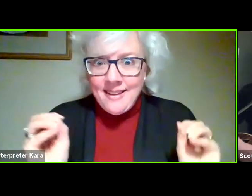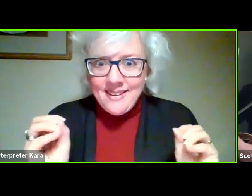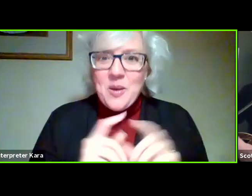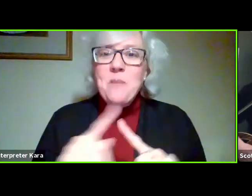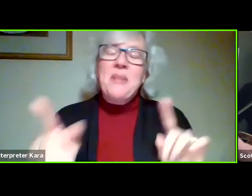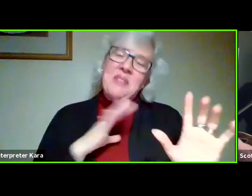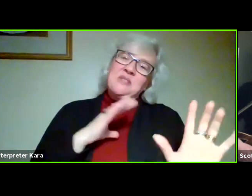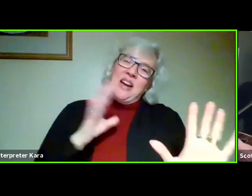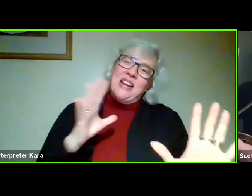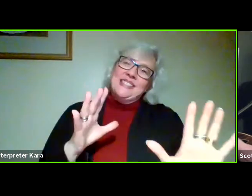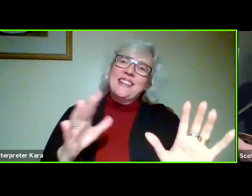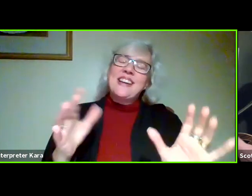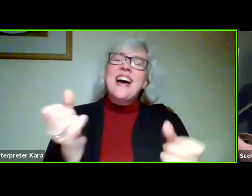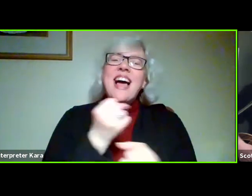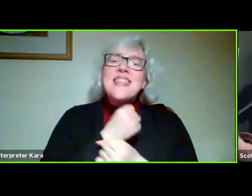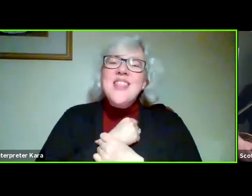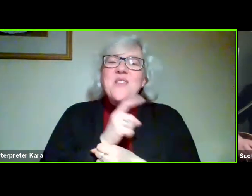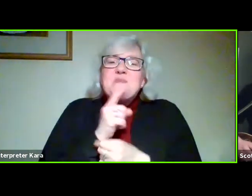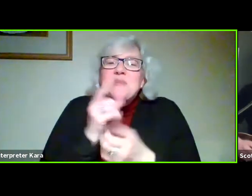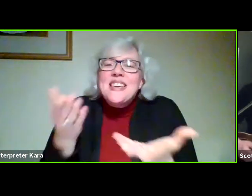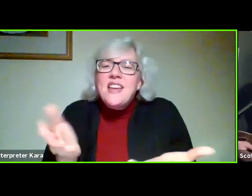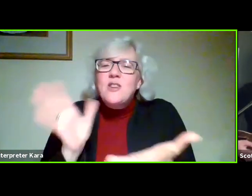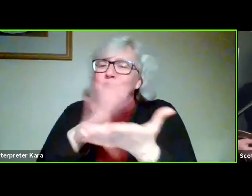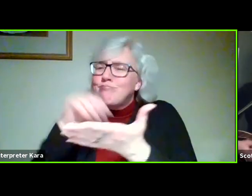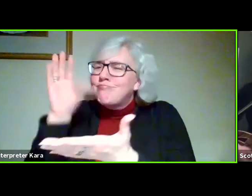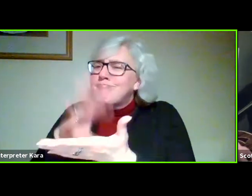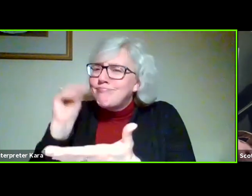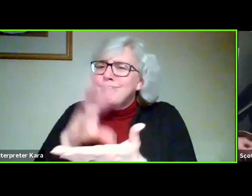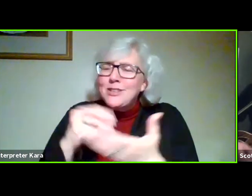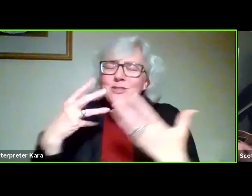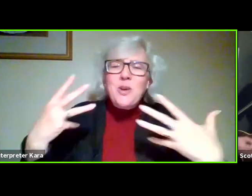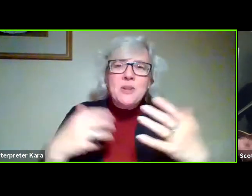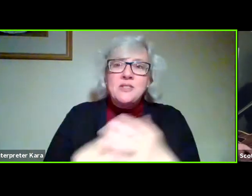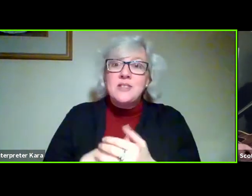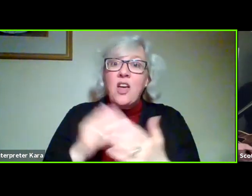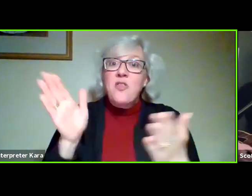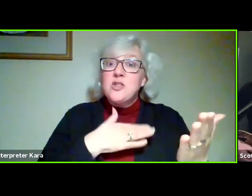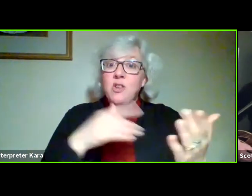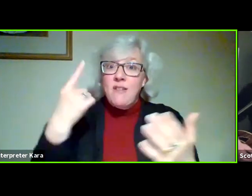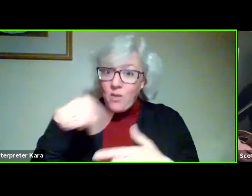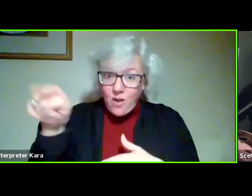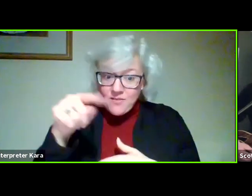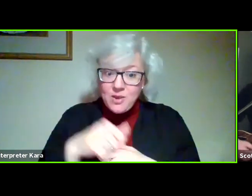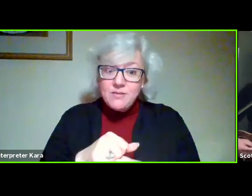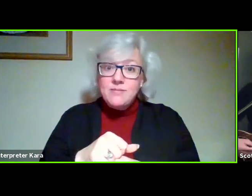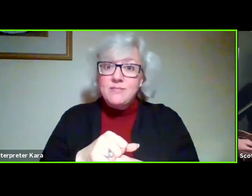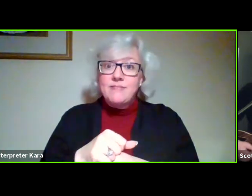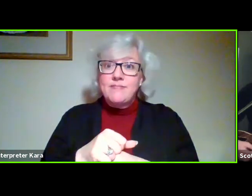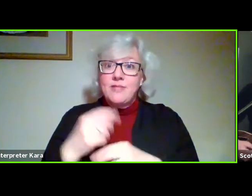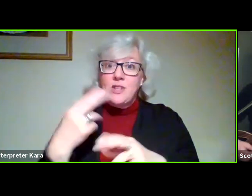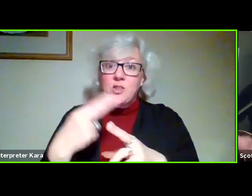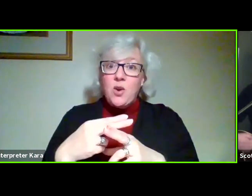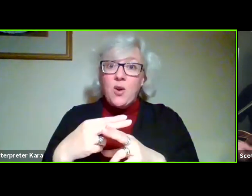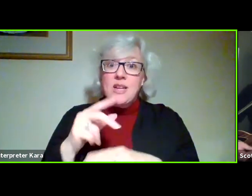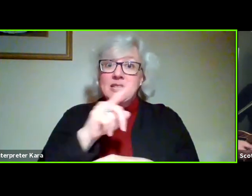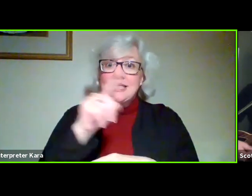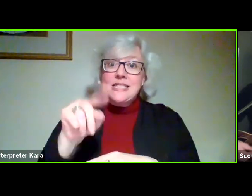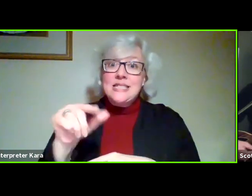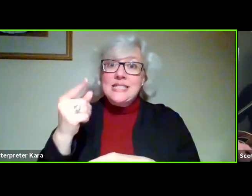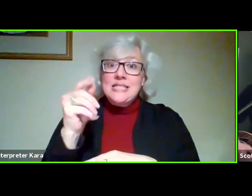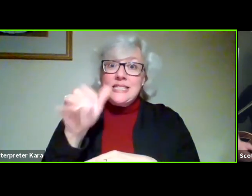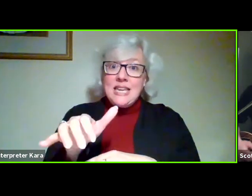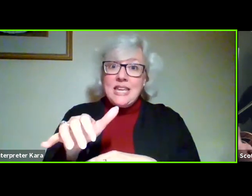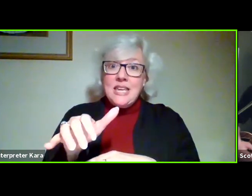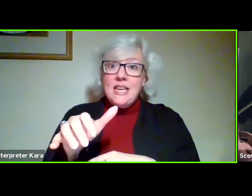that's fine. I love being there and learned a lot. The song I want to play for you is Ziggy Marley's version